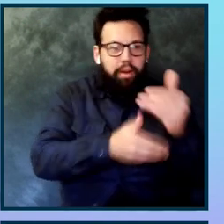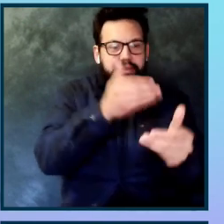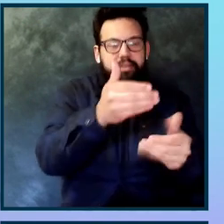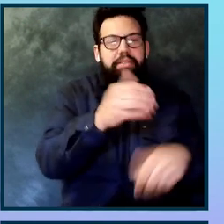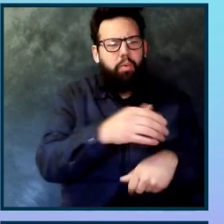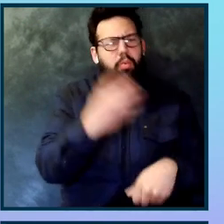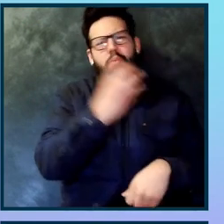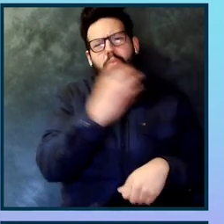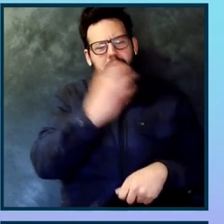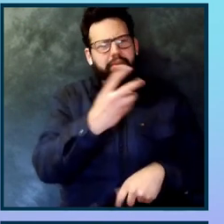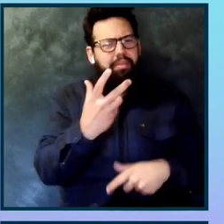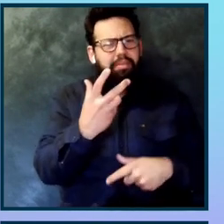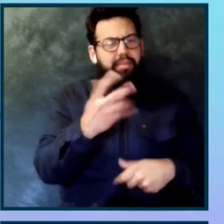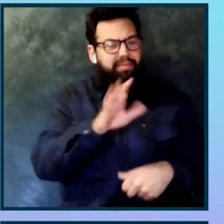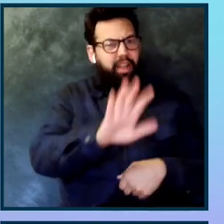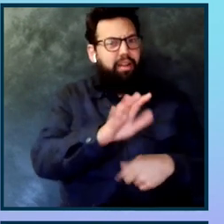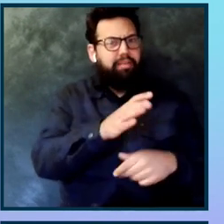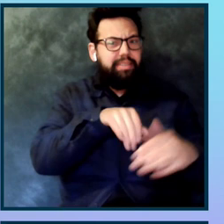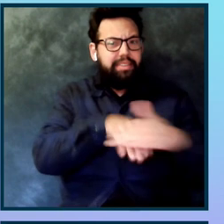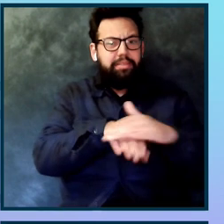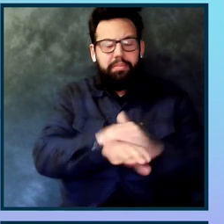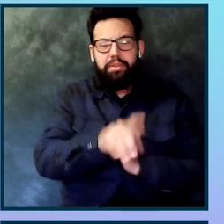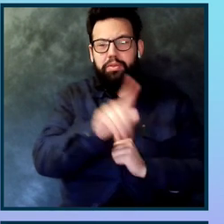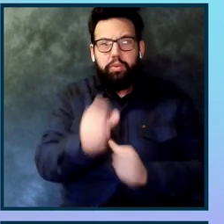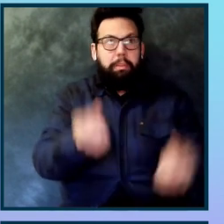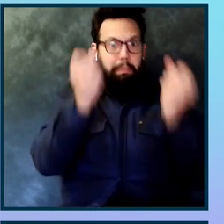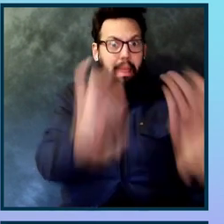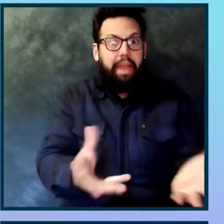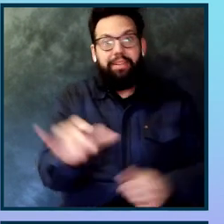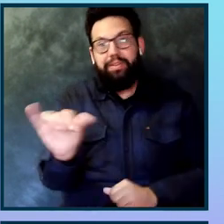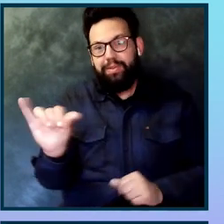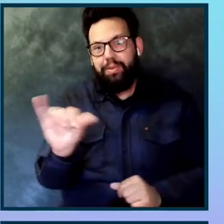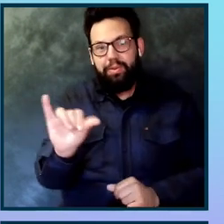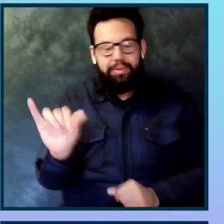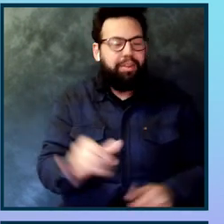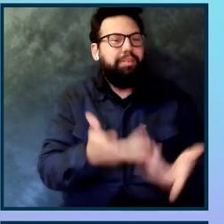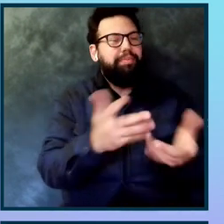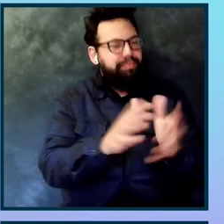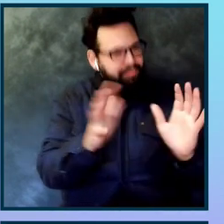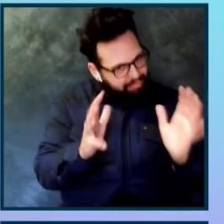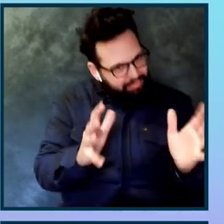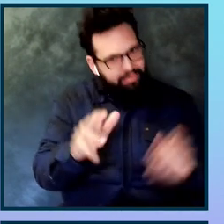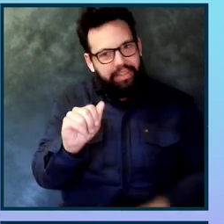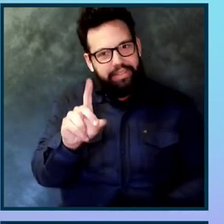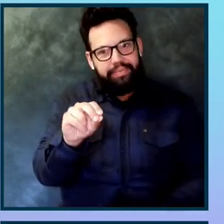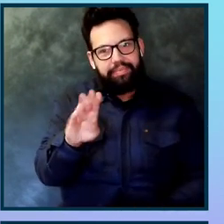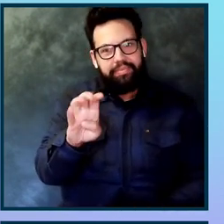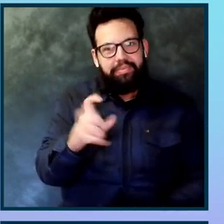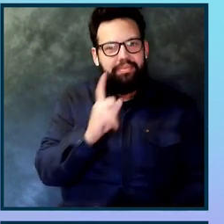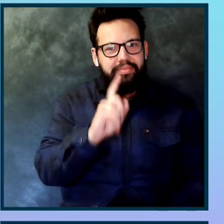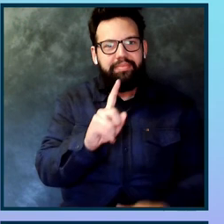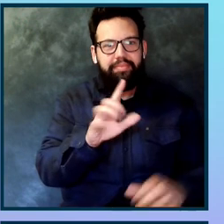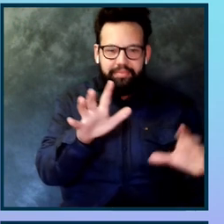complex product ecosystem, as you can imagine. So, congratulations to Adobe for doing accessibility